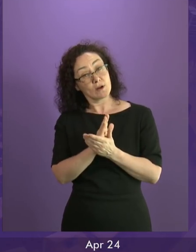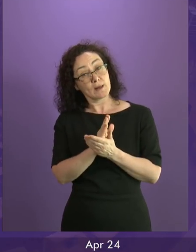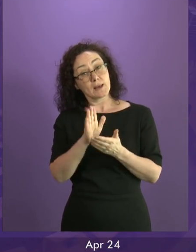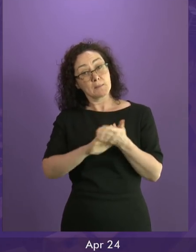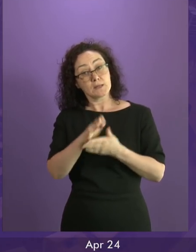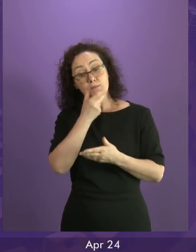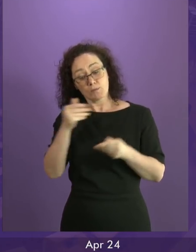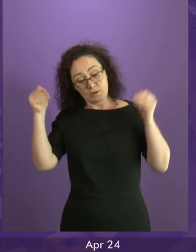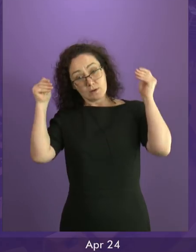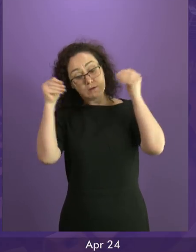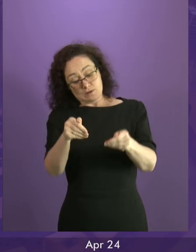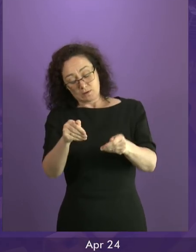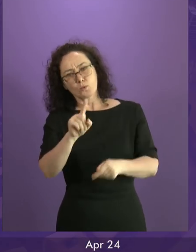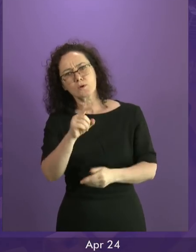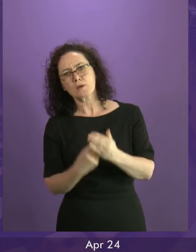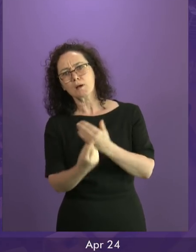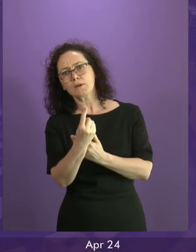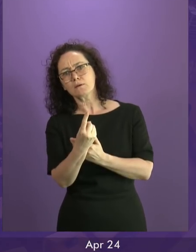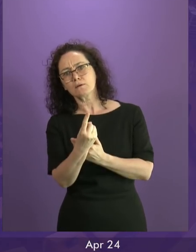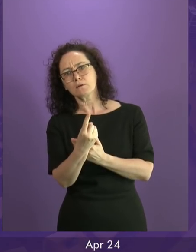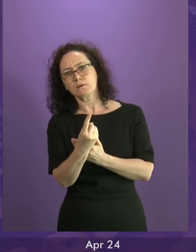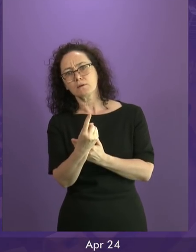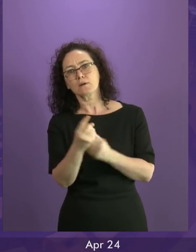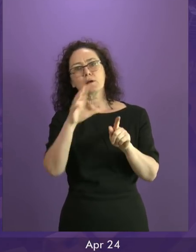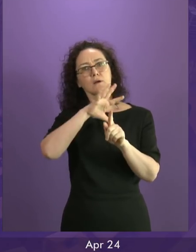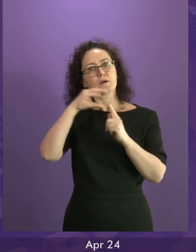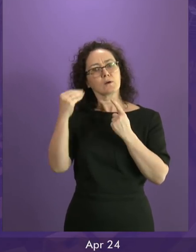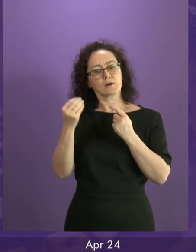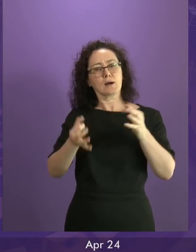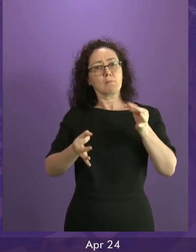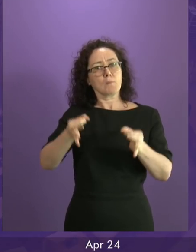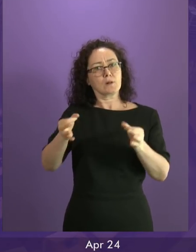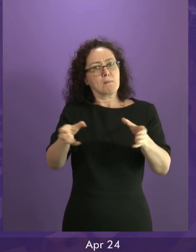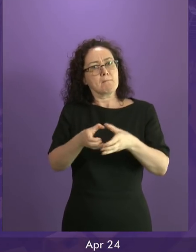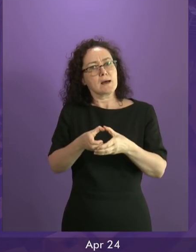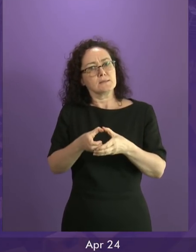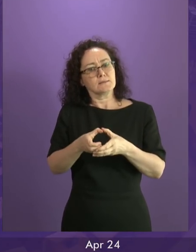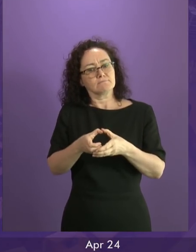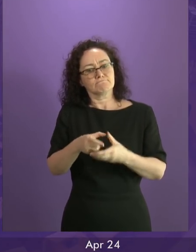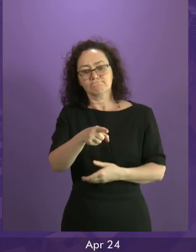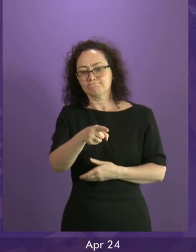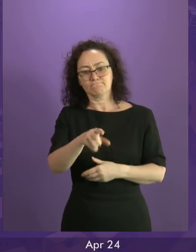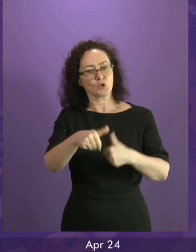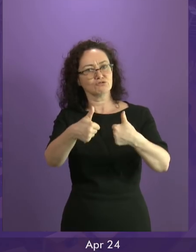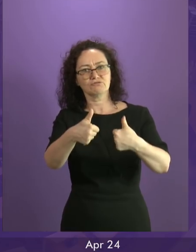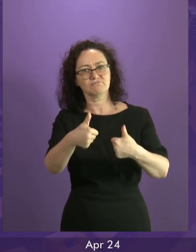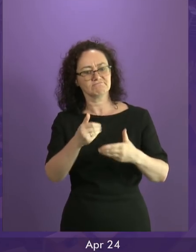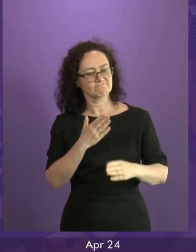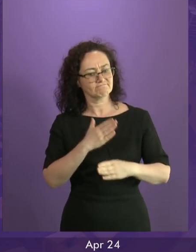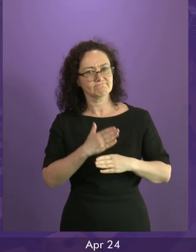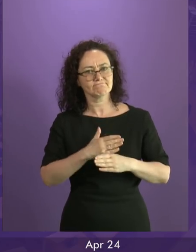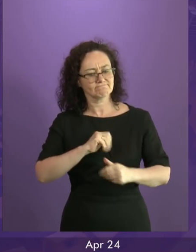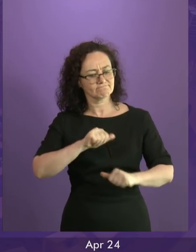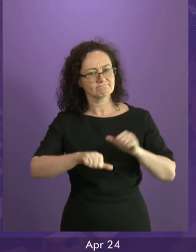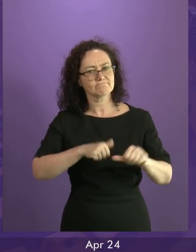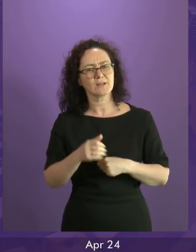incompetence of the Conservative Party. But it is not fair or good enough to expect Scotland to